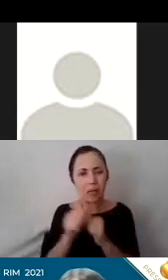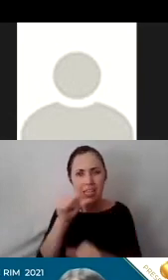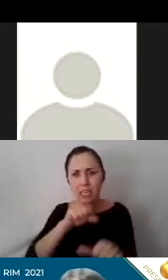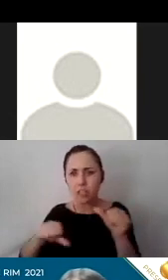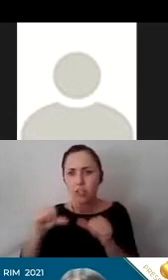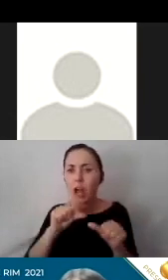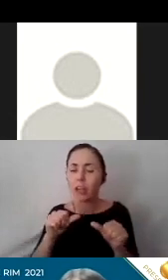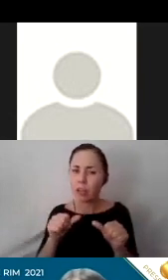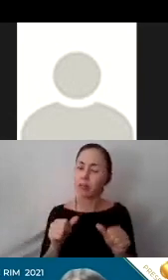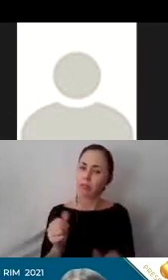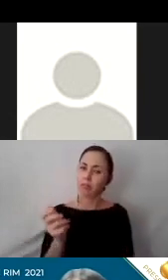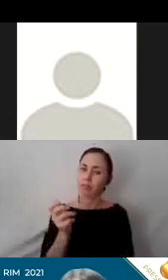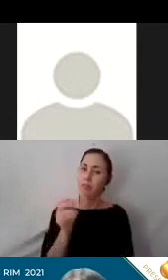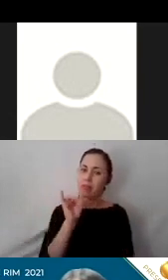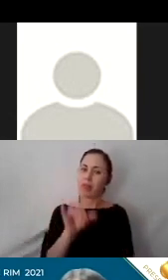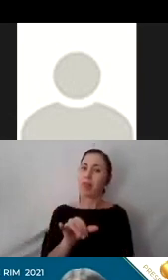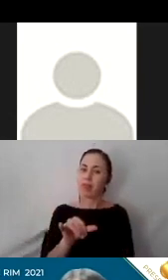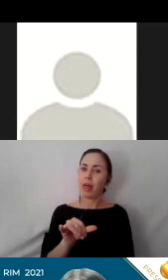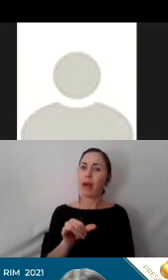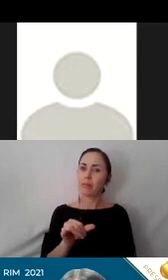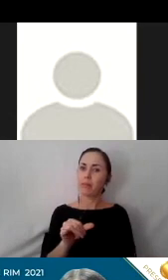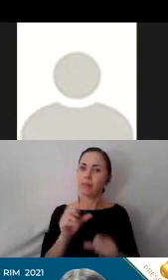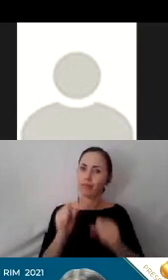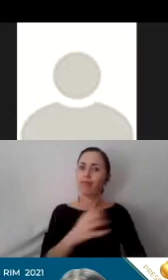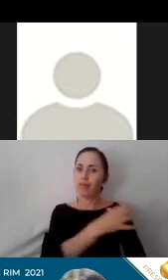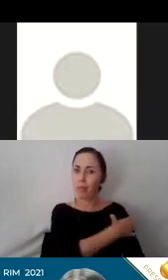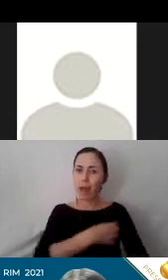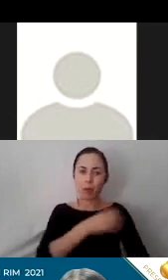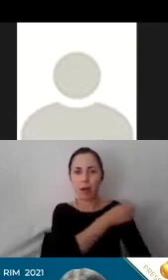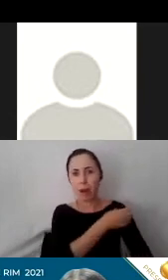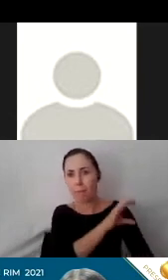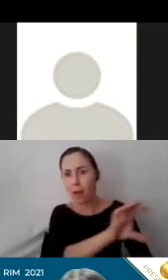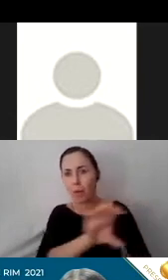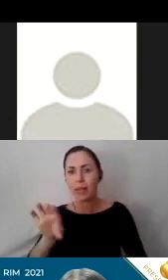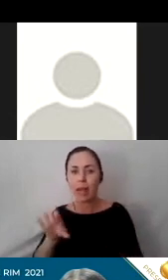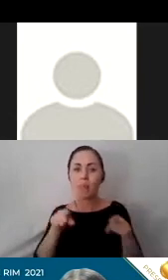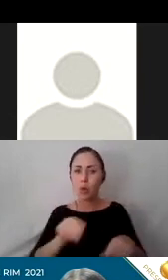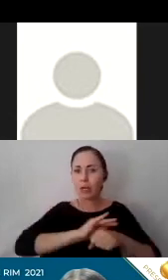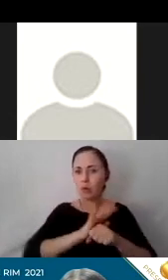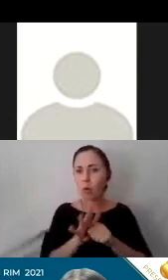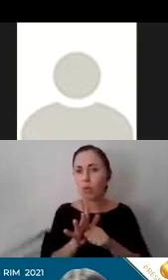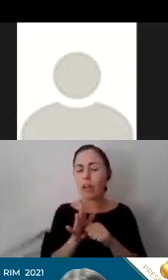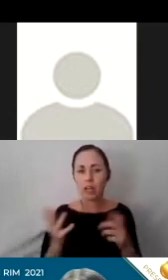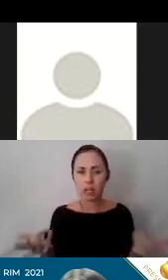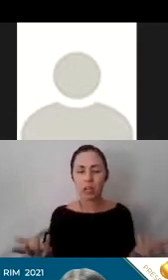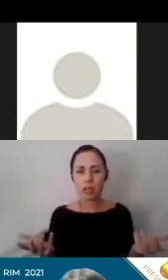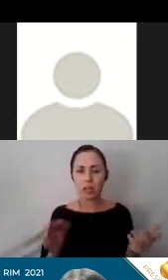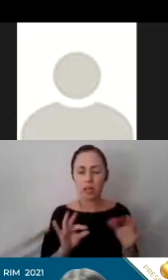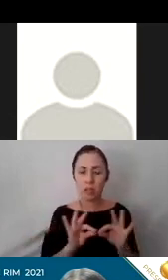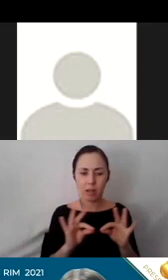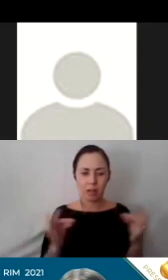have found very, very empowering. During the parenting, during the pandemic, families